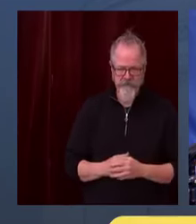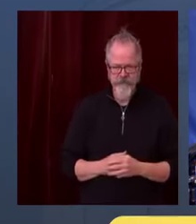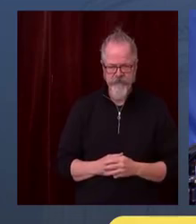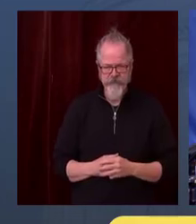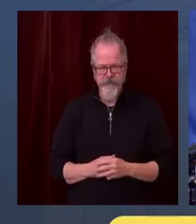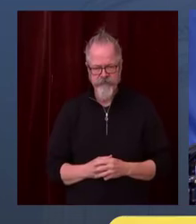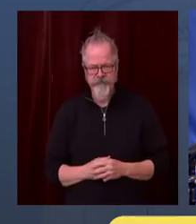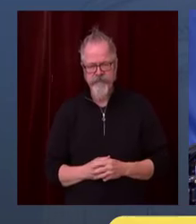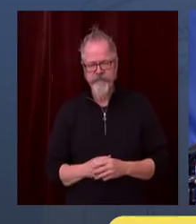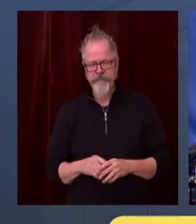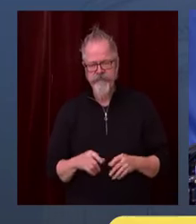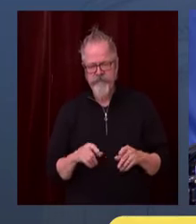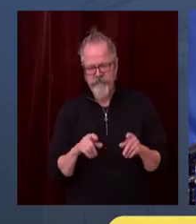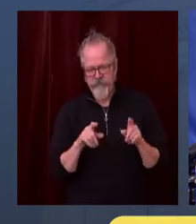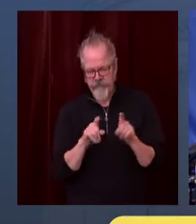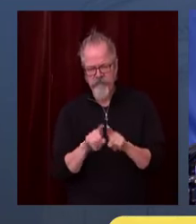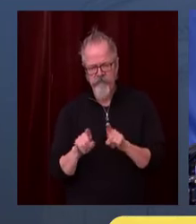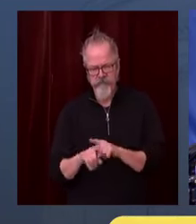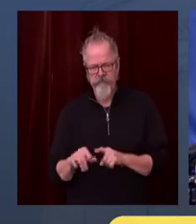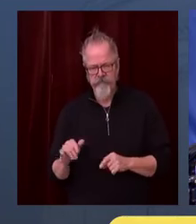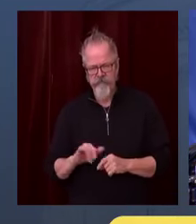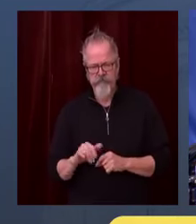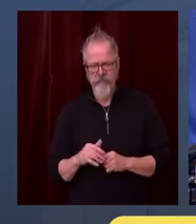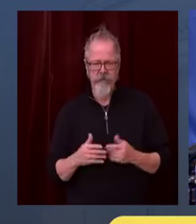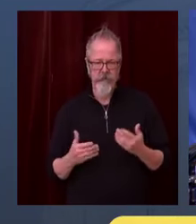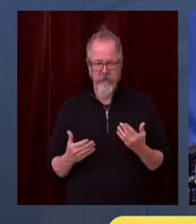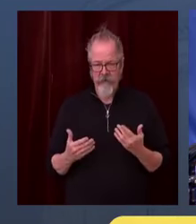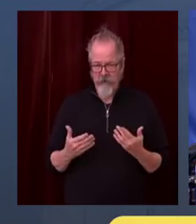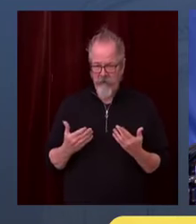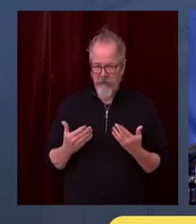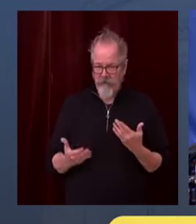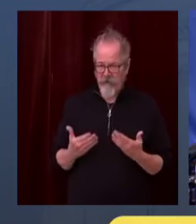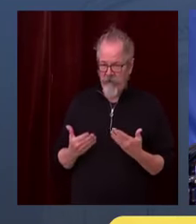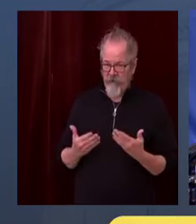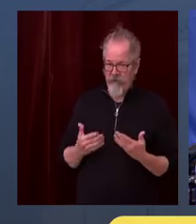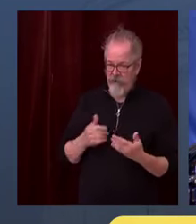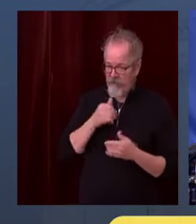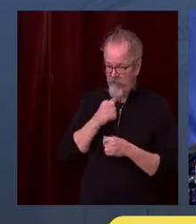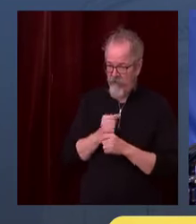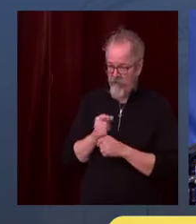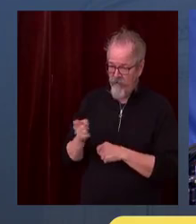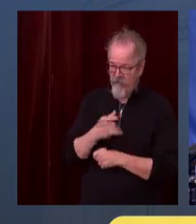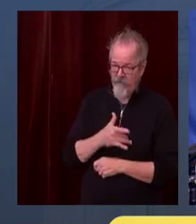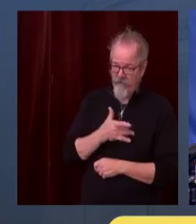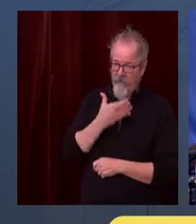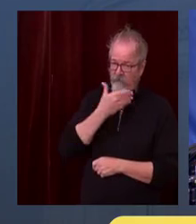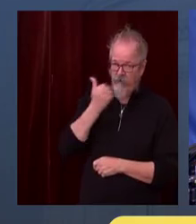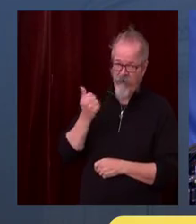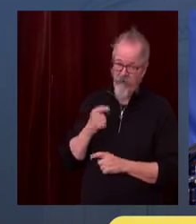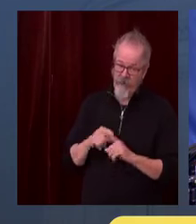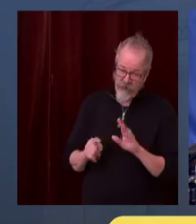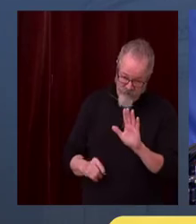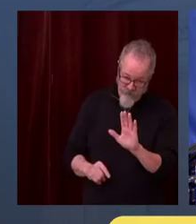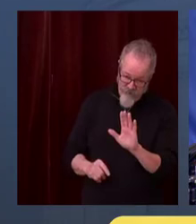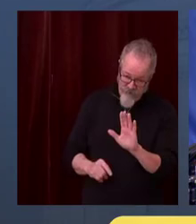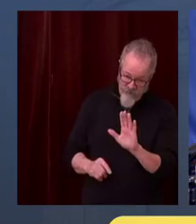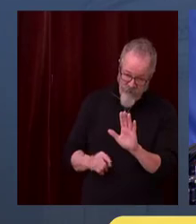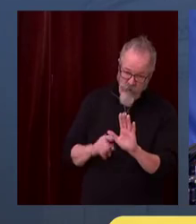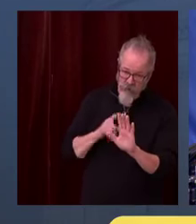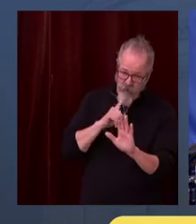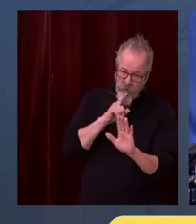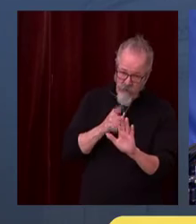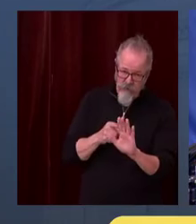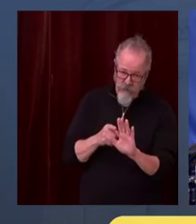and this doesn't make anybody feel better, but it is a relevant fact, virtually every state in the country has